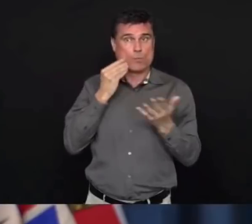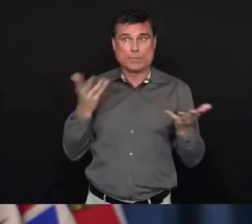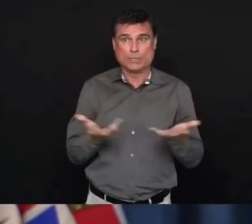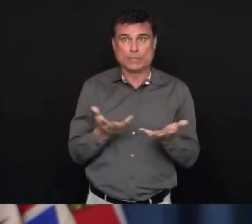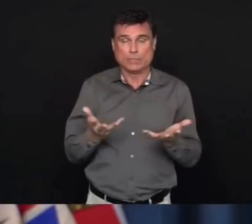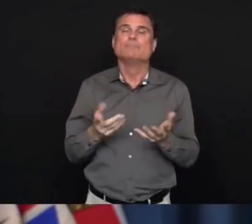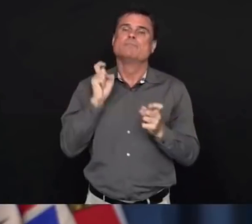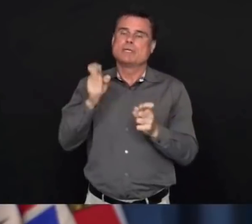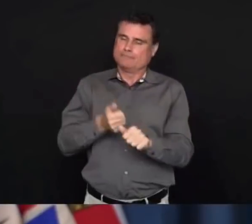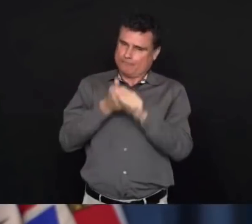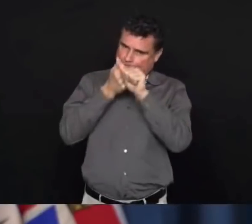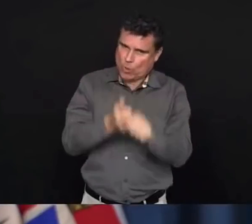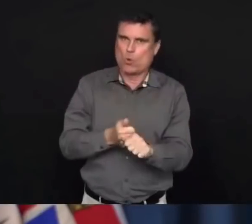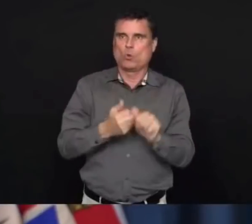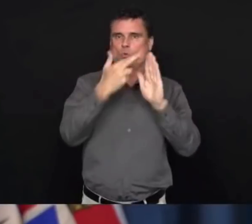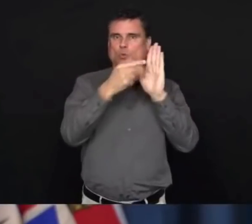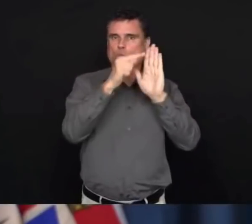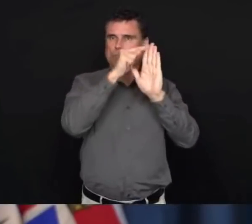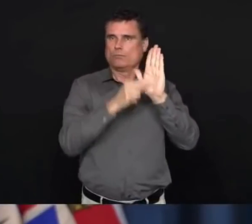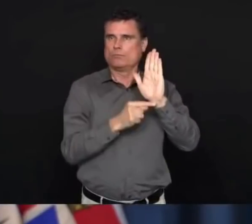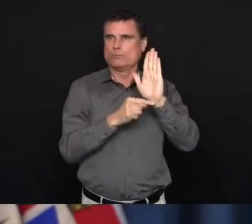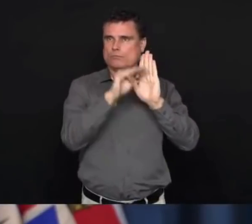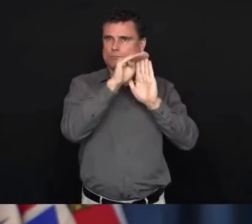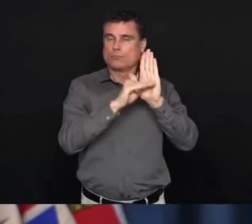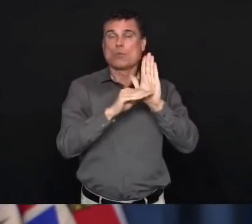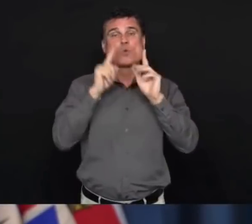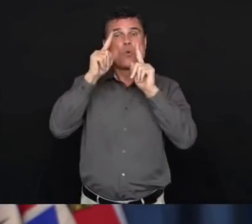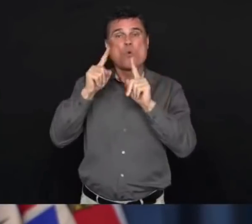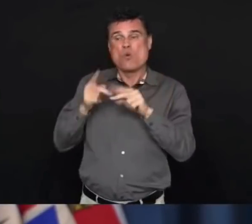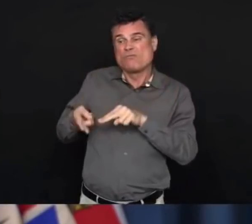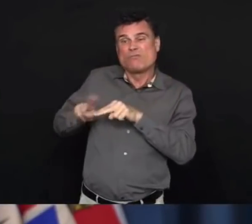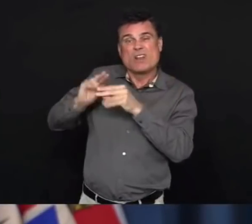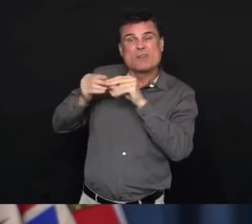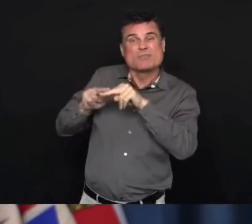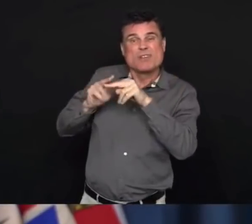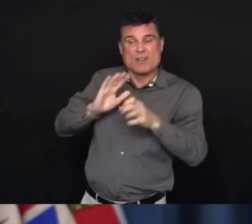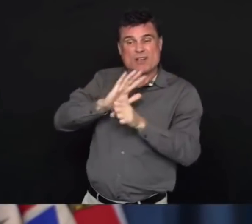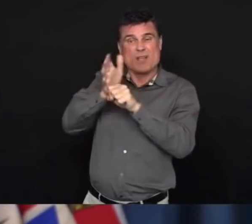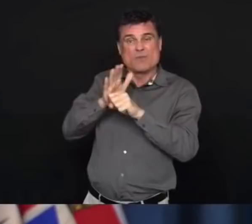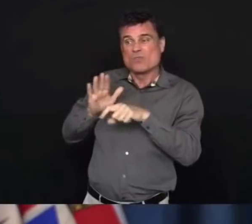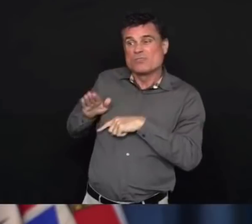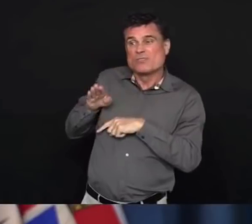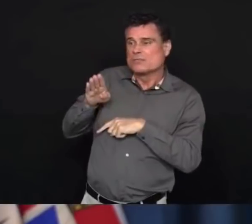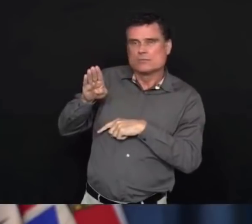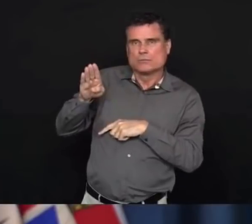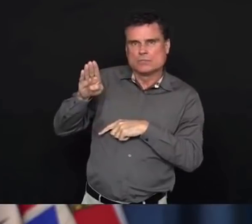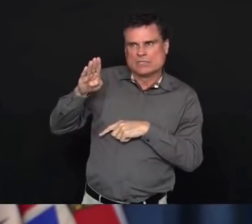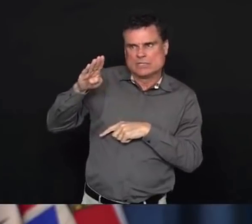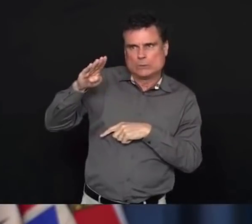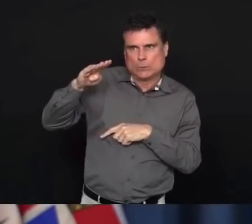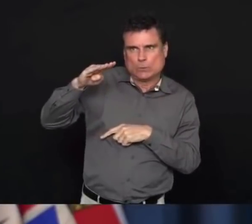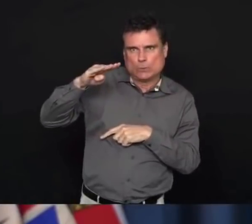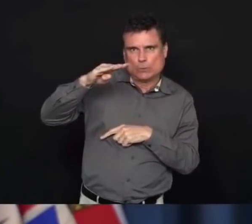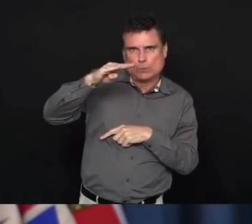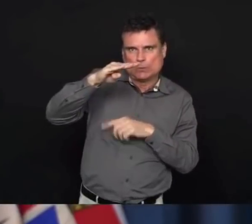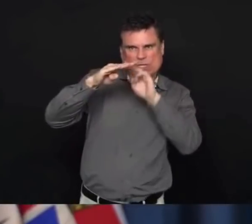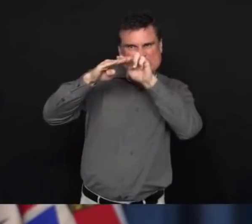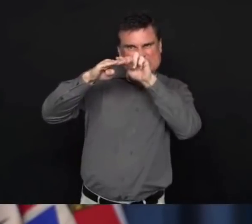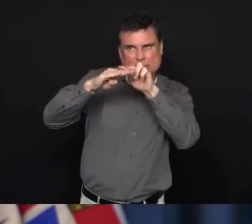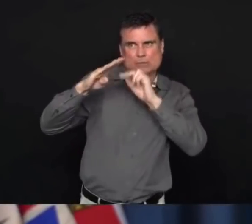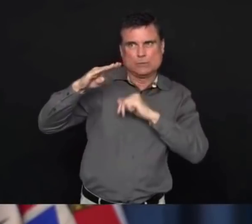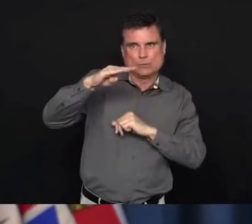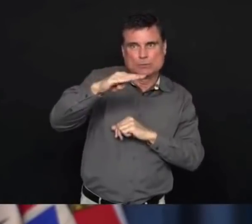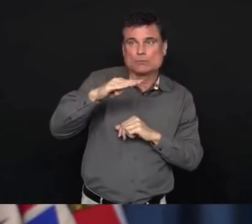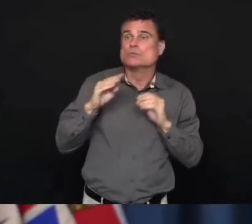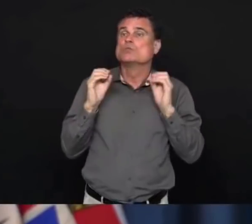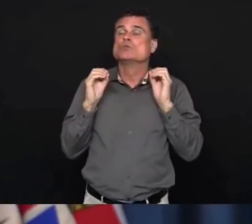is ensuring that people who come back from travelling overseas who have a risk of being exposed to COVID-19 because of those